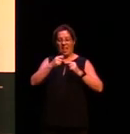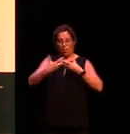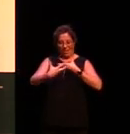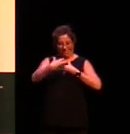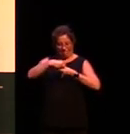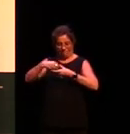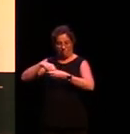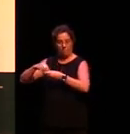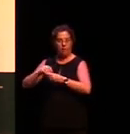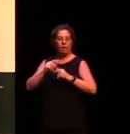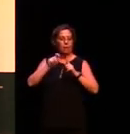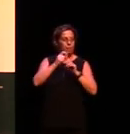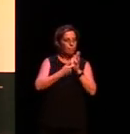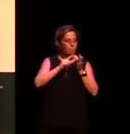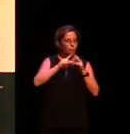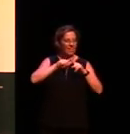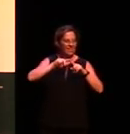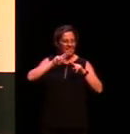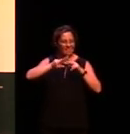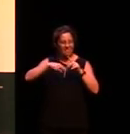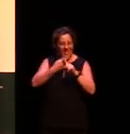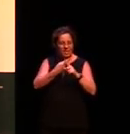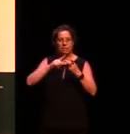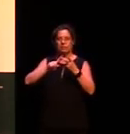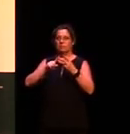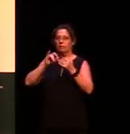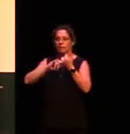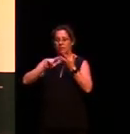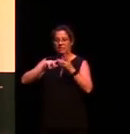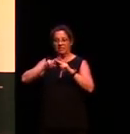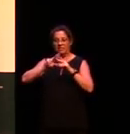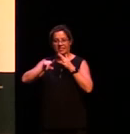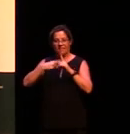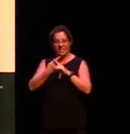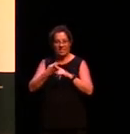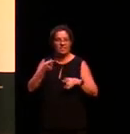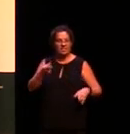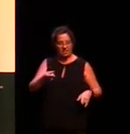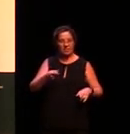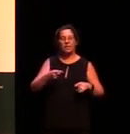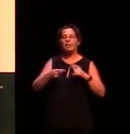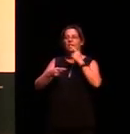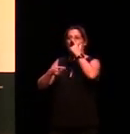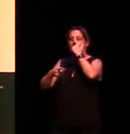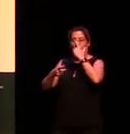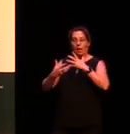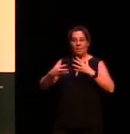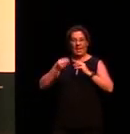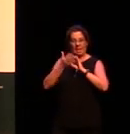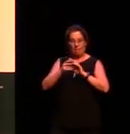to convey a single complex meaning in one verb and because it's so cool I'm going to give you a few more examples